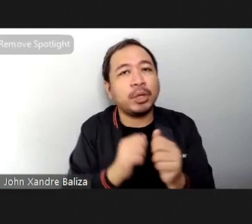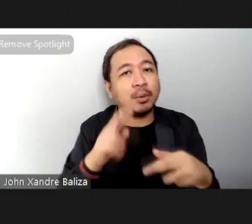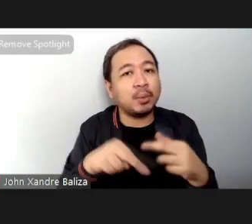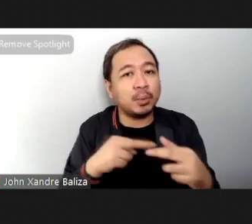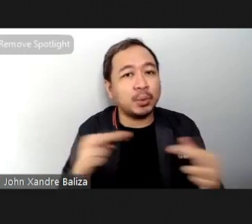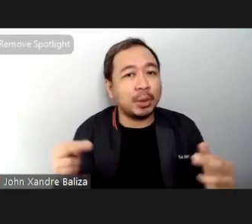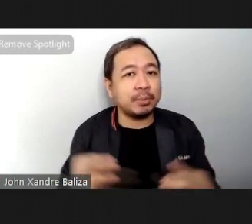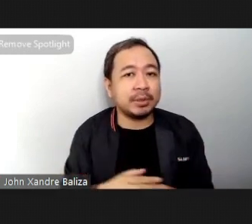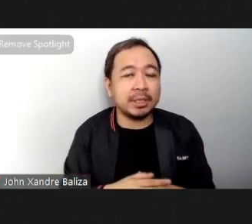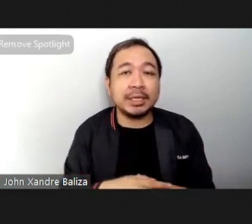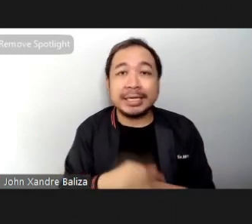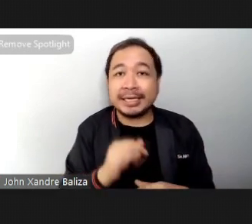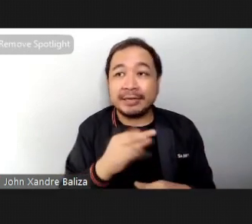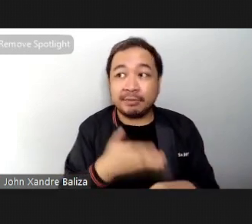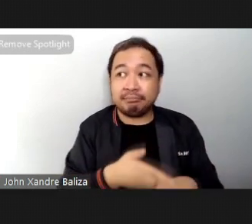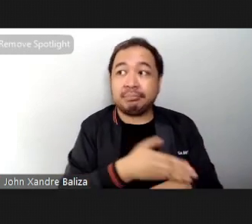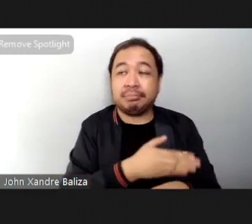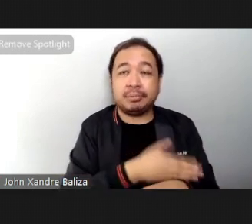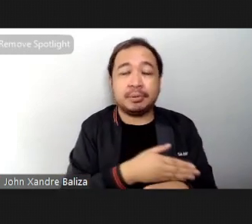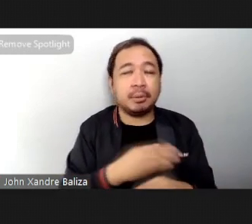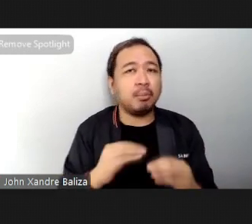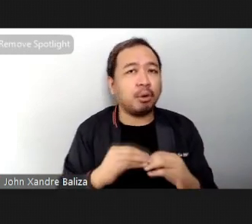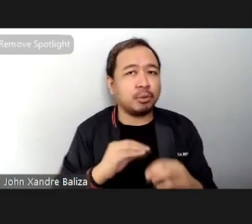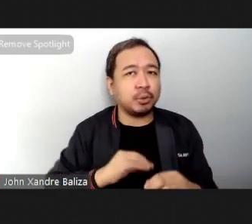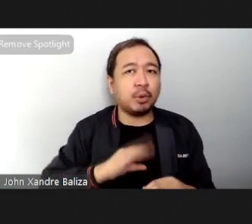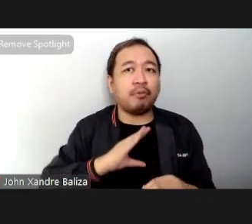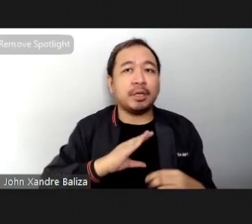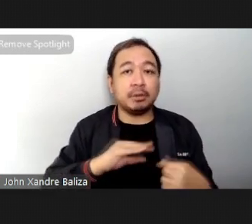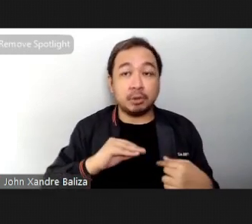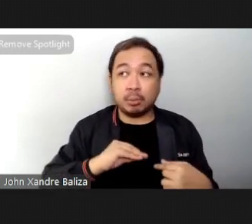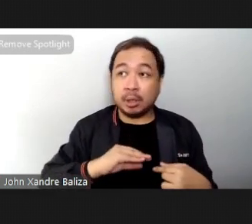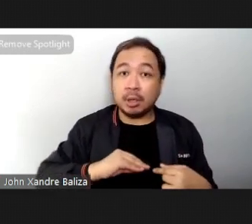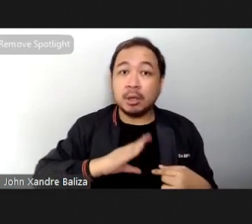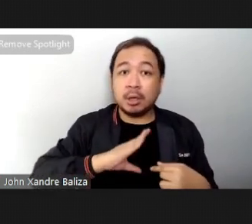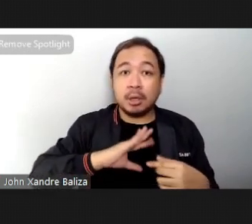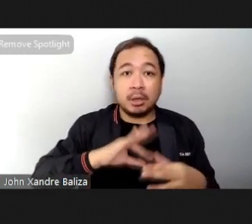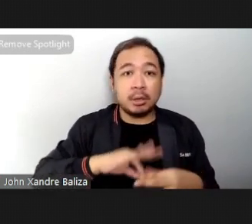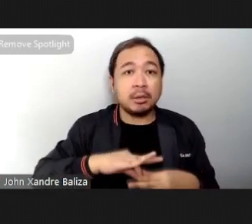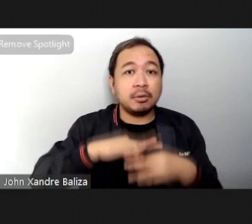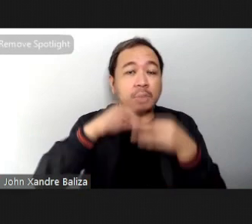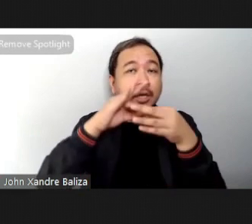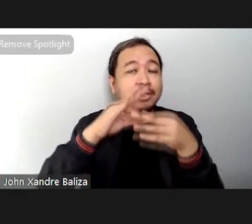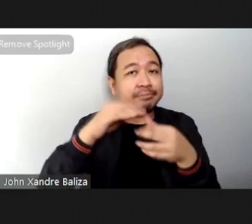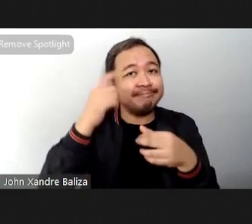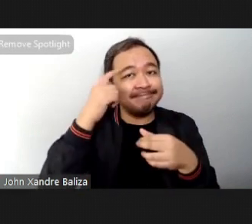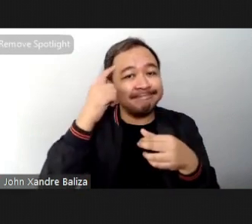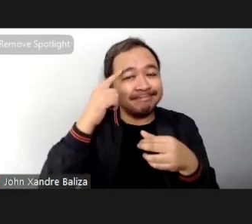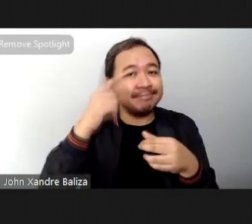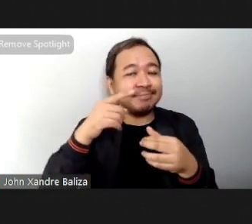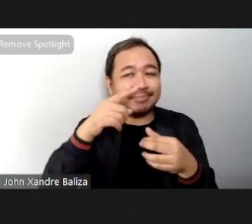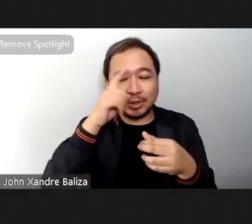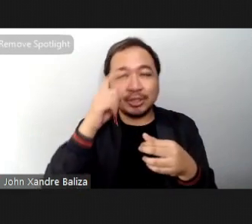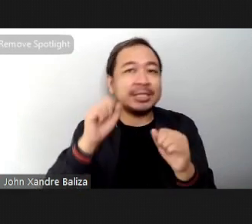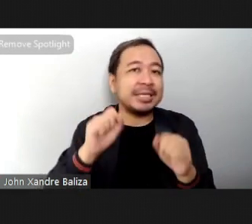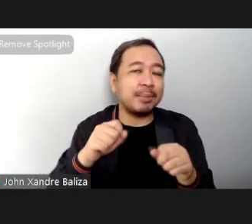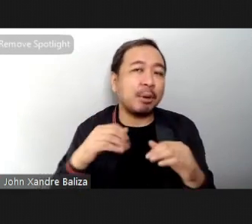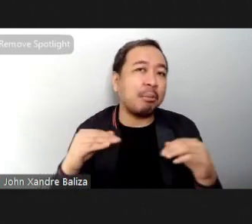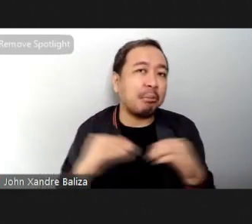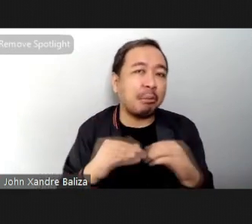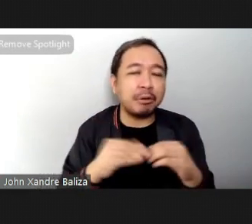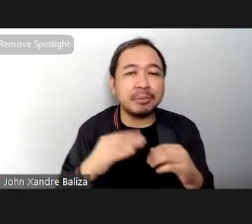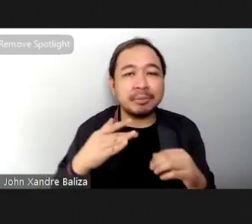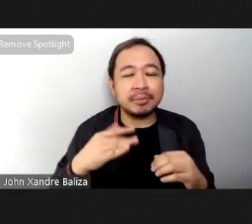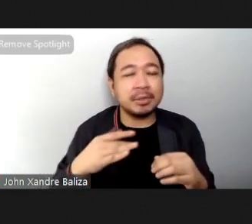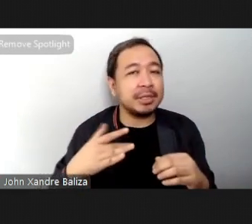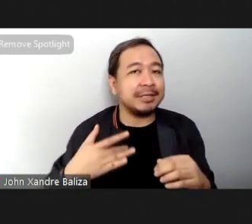the more confident you are and the more confident you are the more fun it is to feel because you're capable of much more so personally